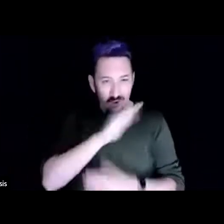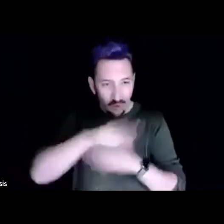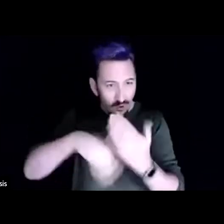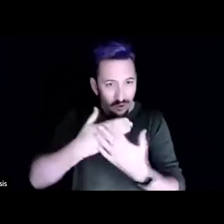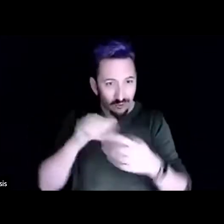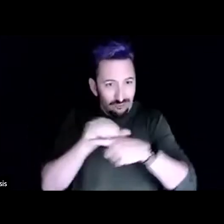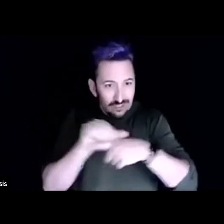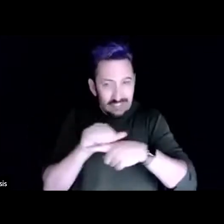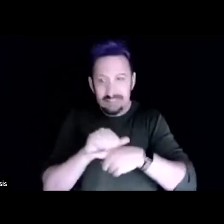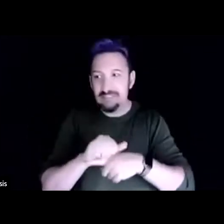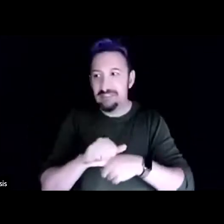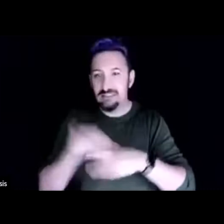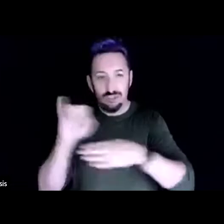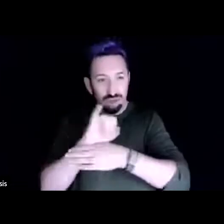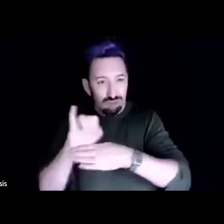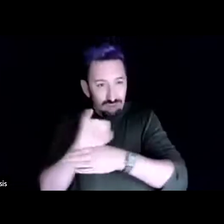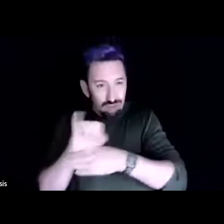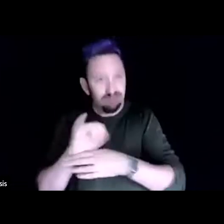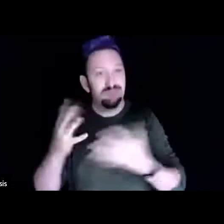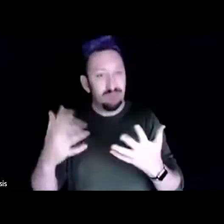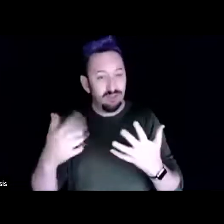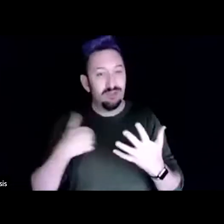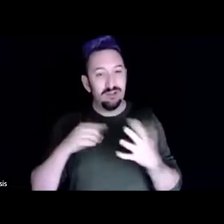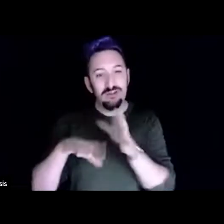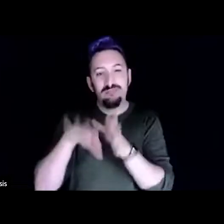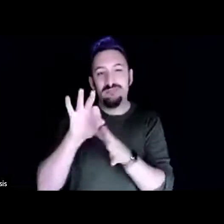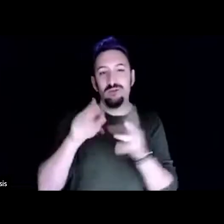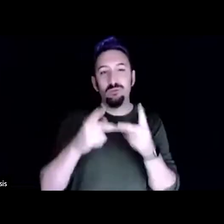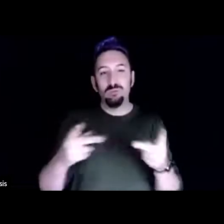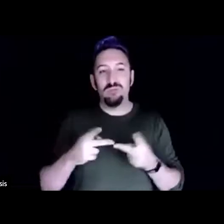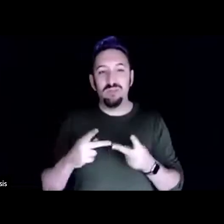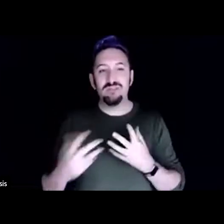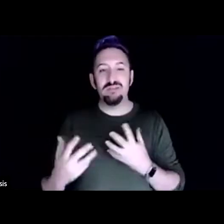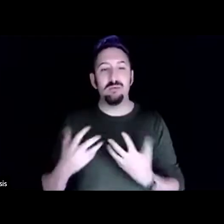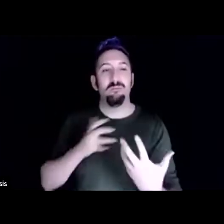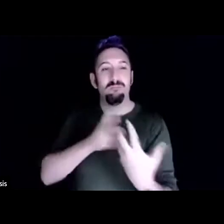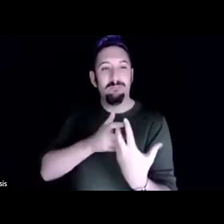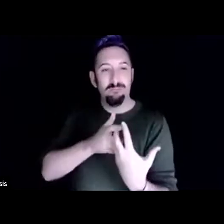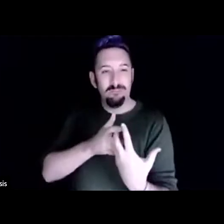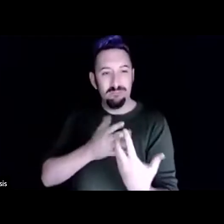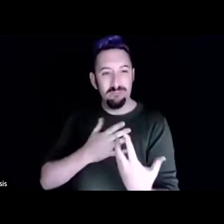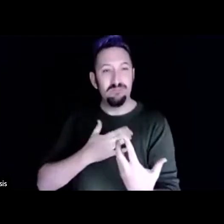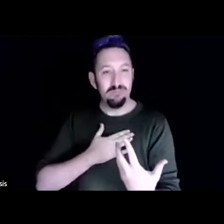fits for me and my lifestyle so it's been really rewarding in that way.